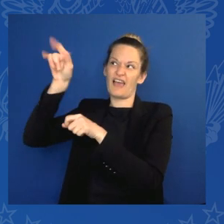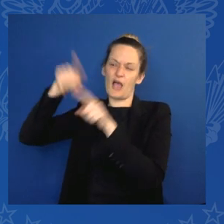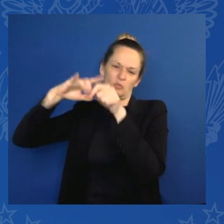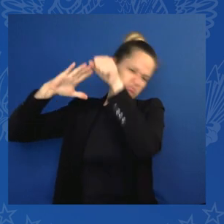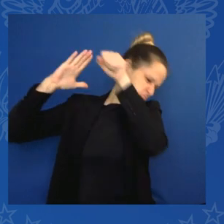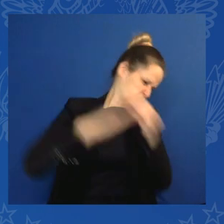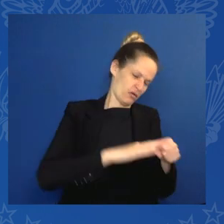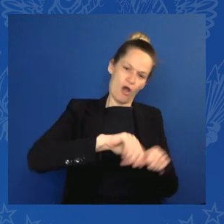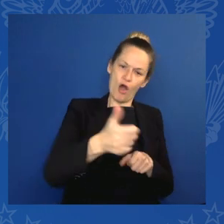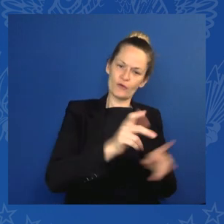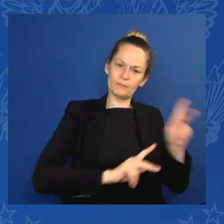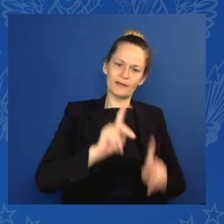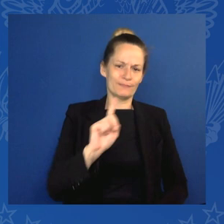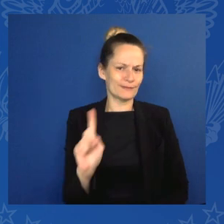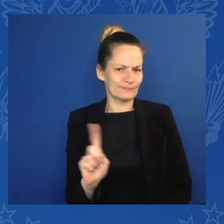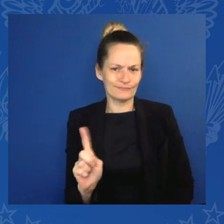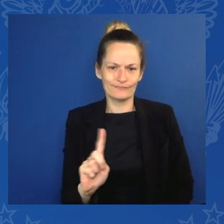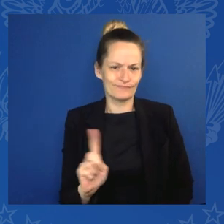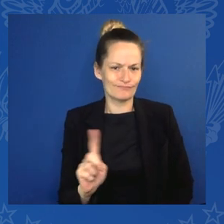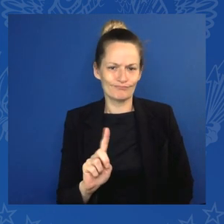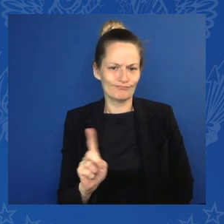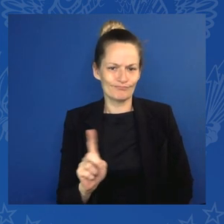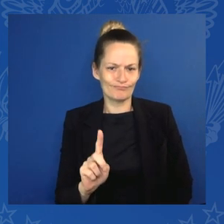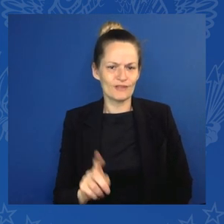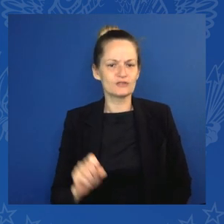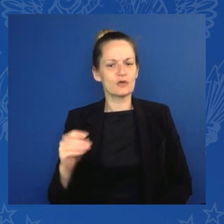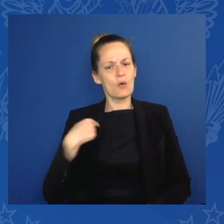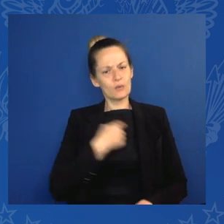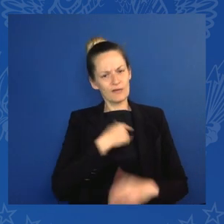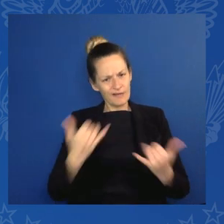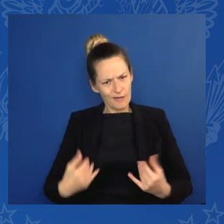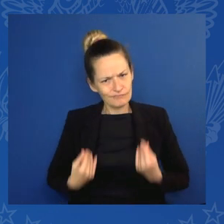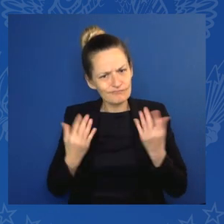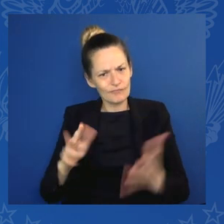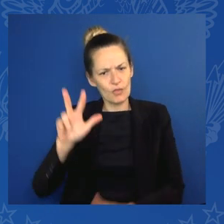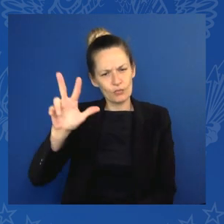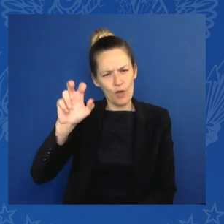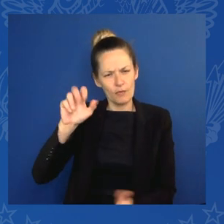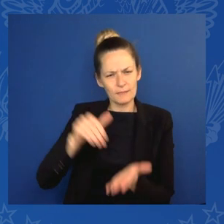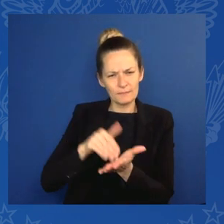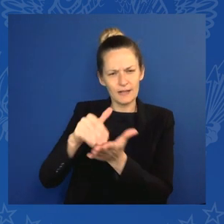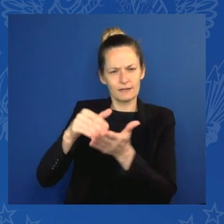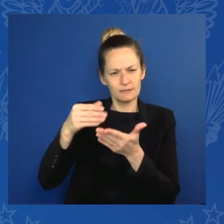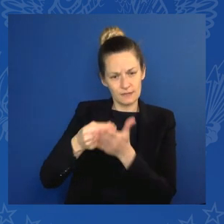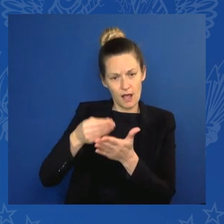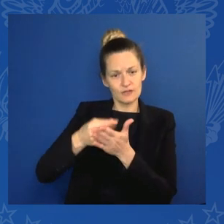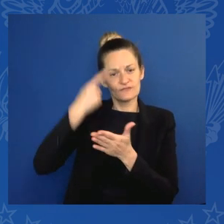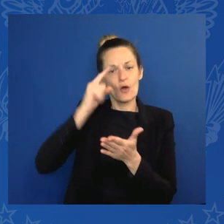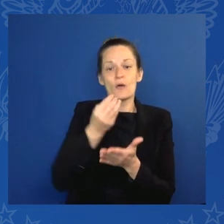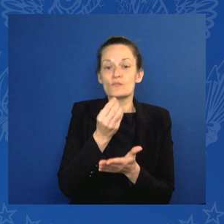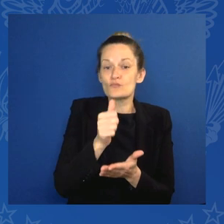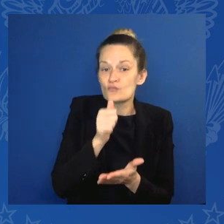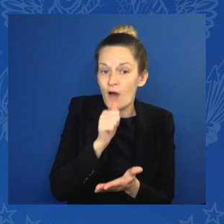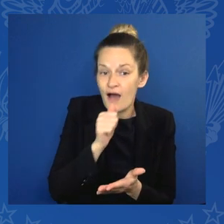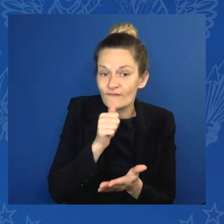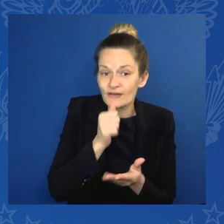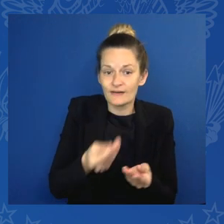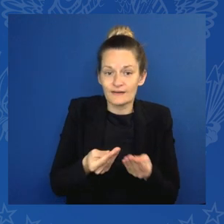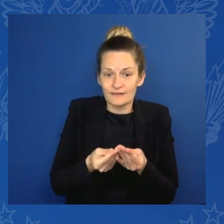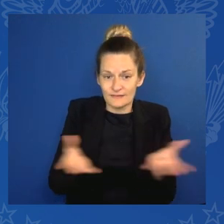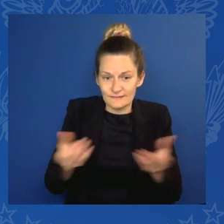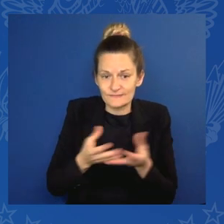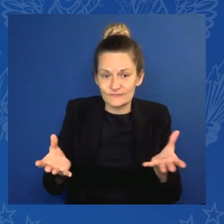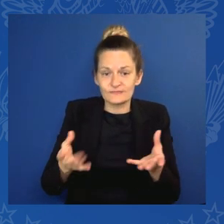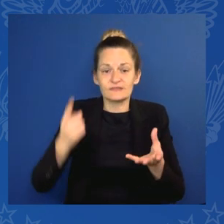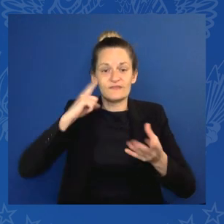$335 million in private capital to supply secure network equipment in Africa, Asia, and Latin